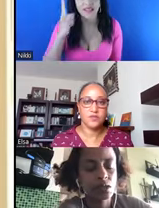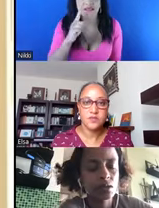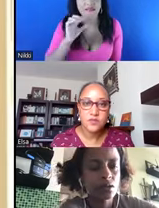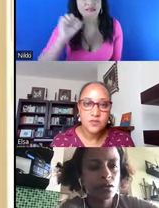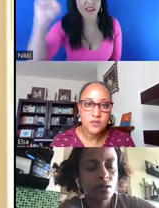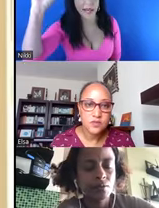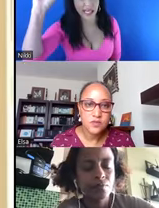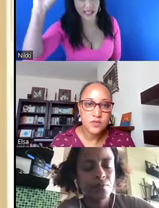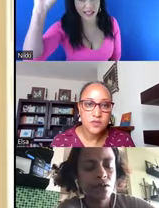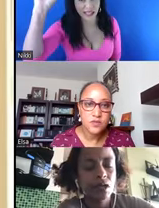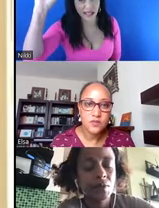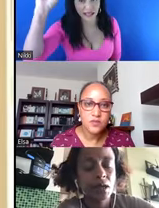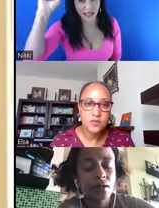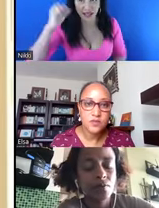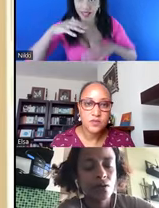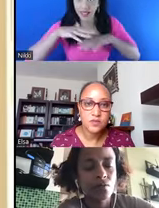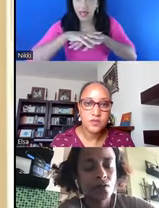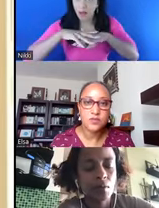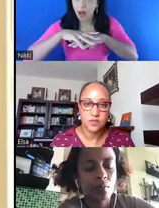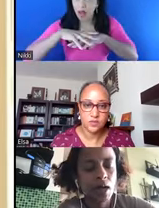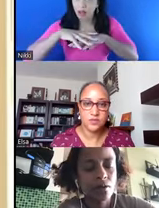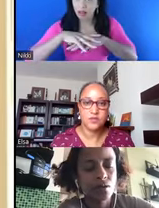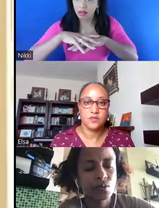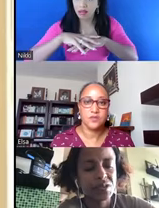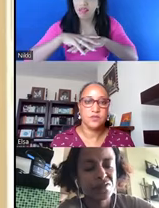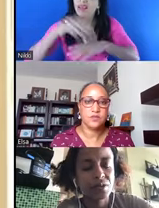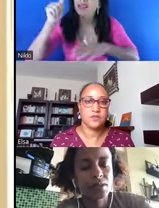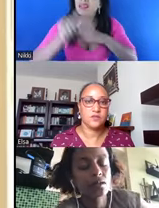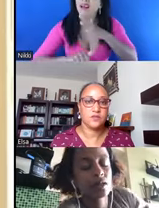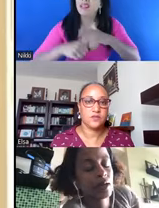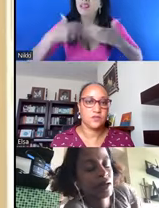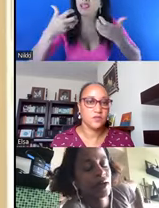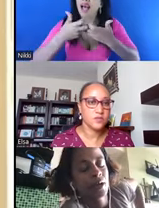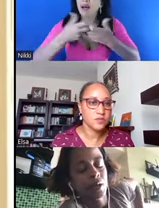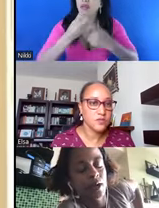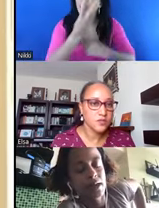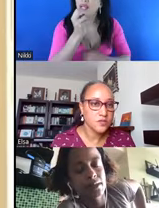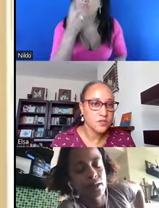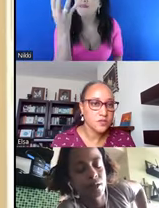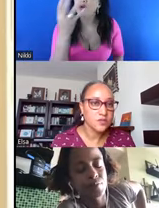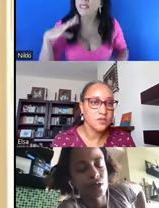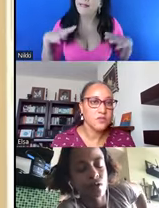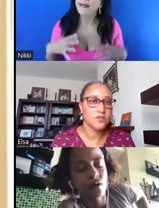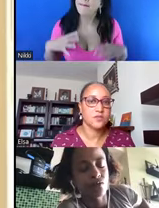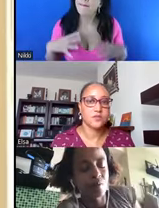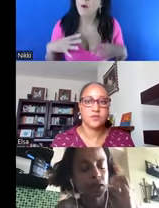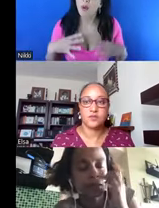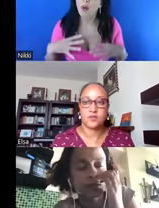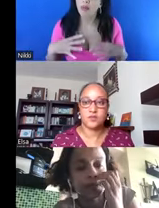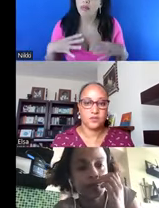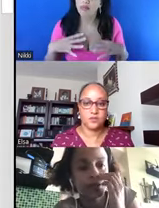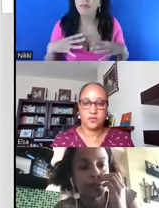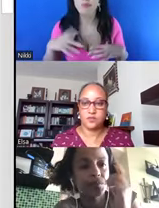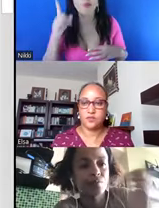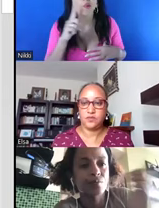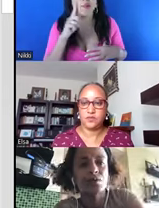really began in a very informal manner in 2014 as a circle of women getting